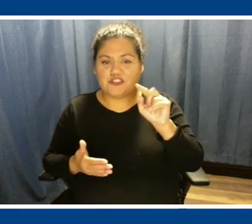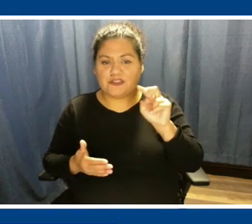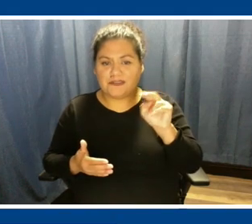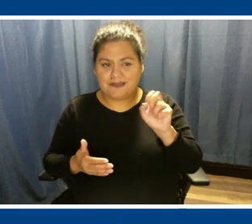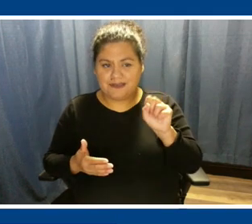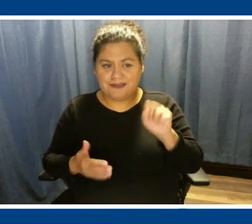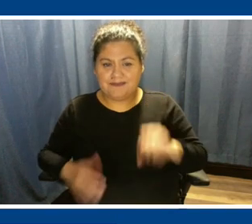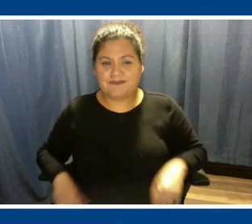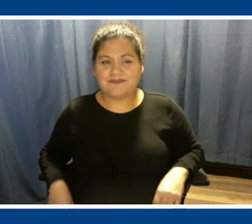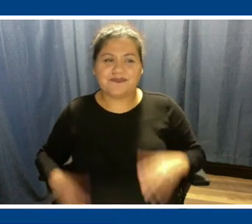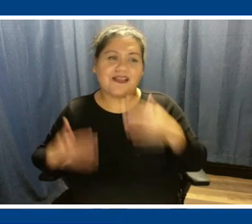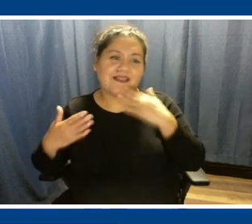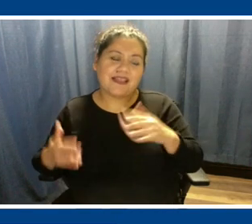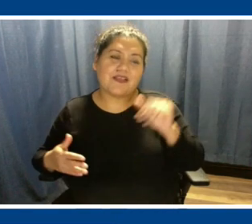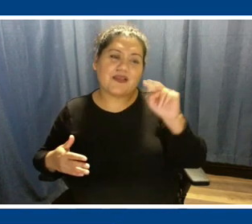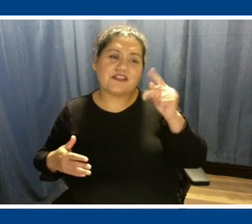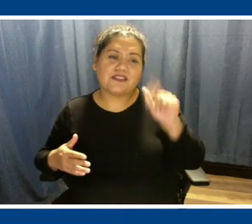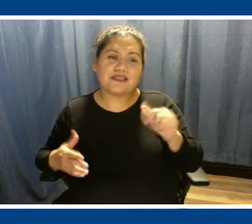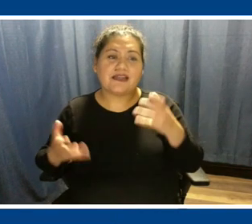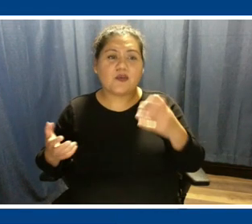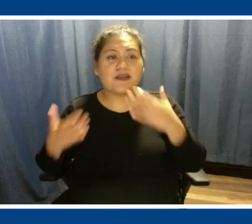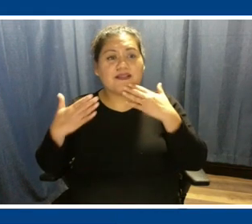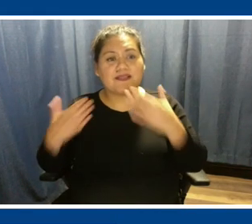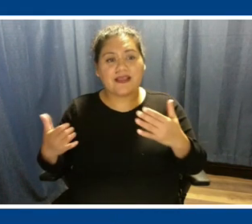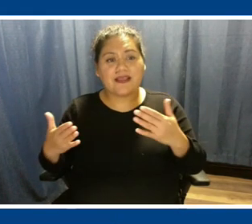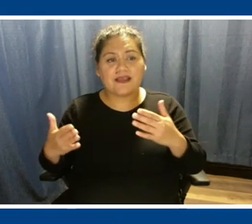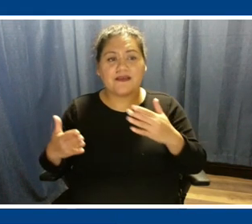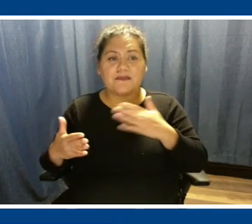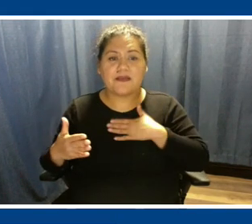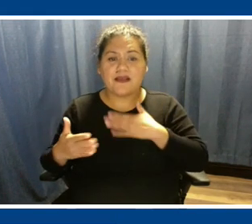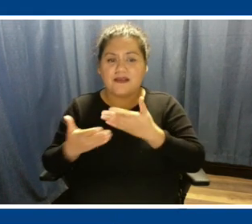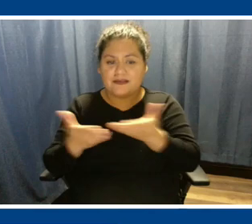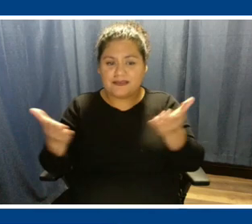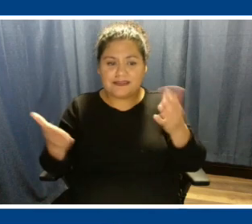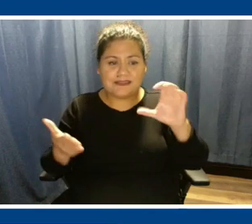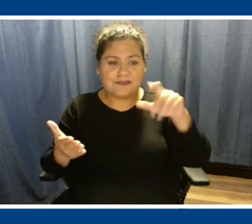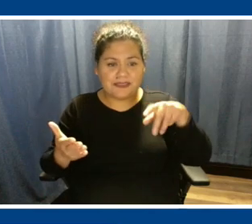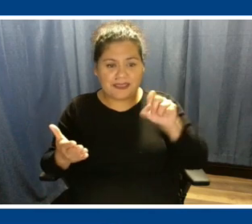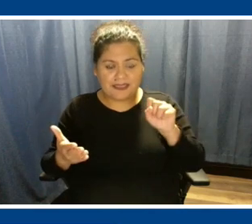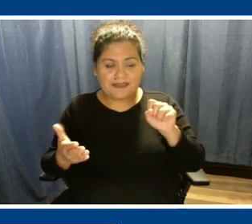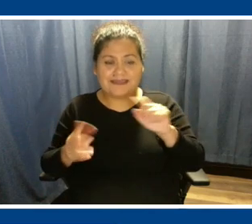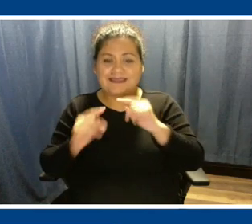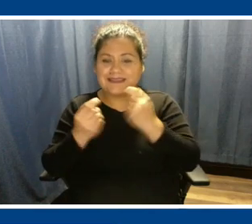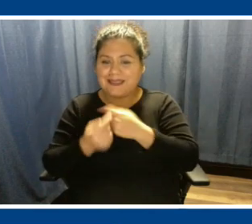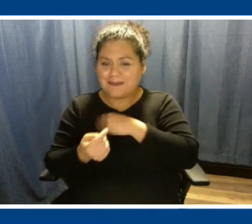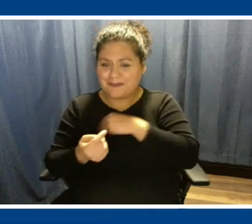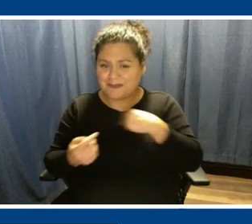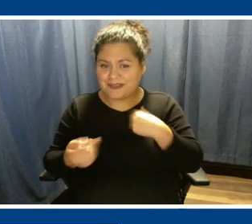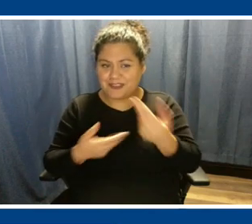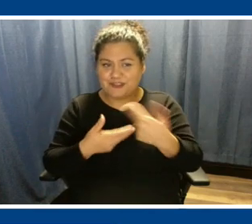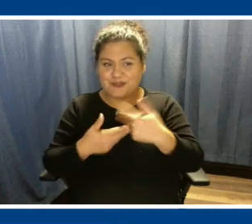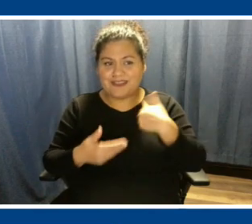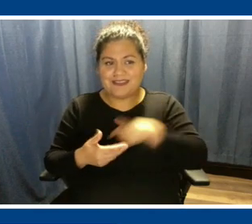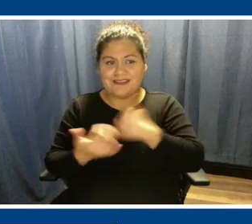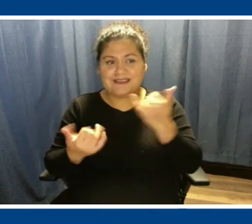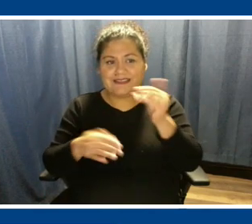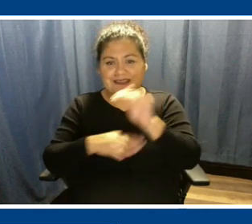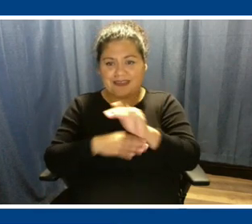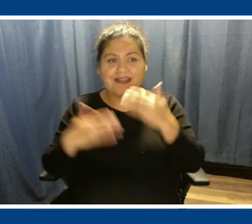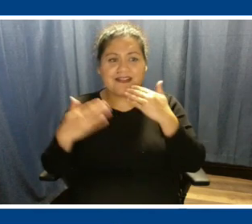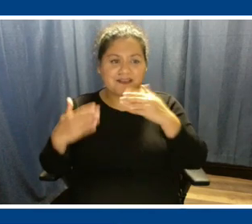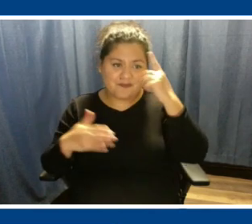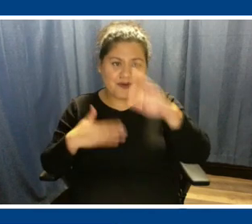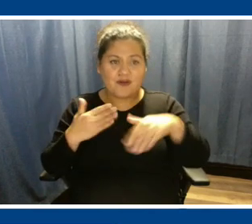Thank you, Angela. And I want to thank my fellow CPS Energy team members who joined us tonight. And thank you for all for